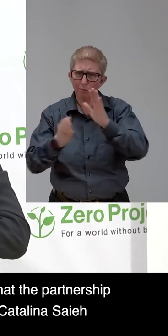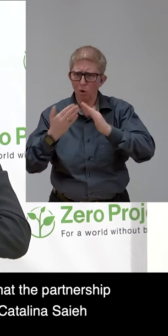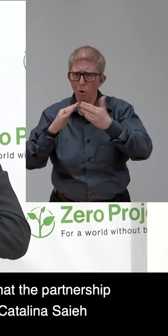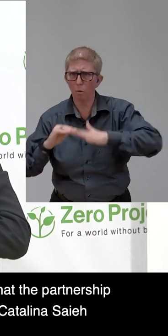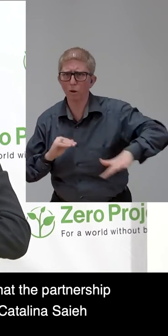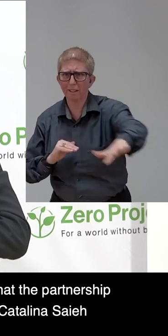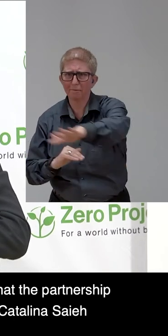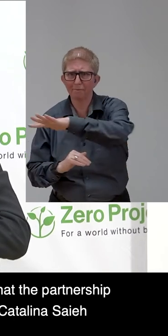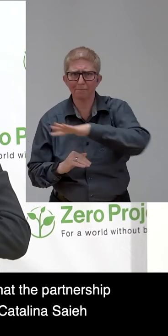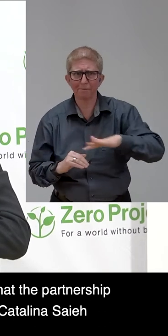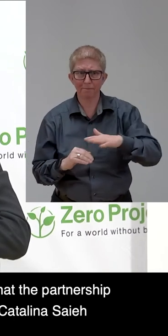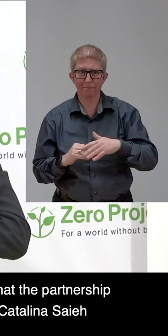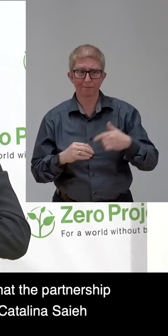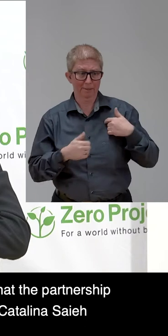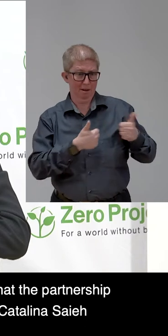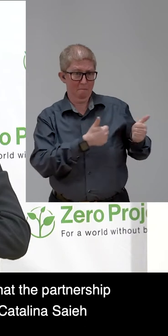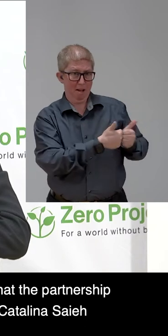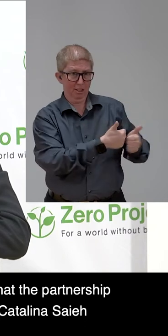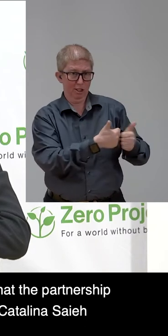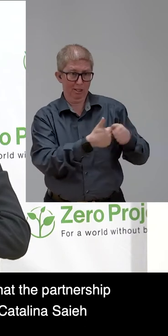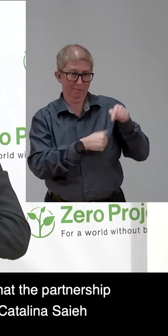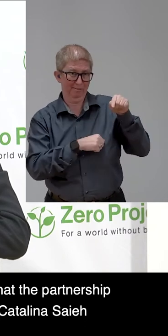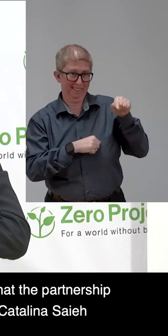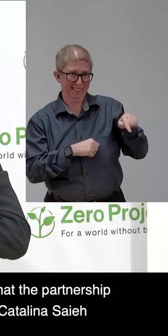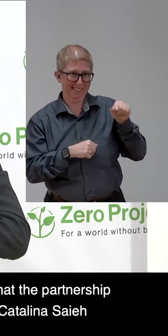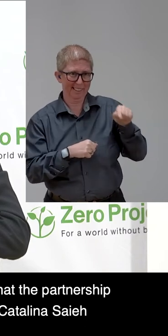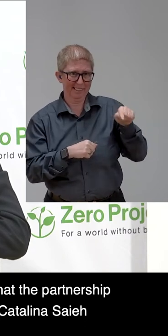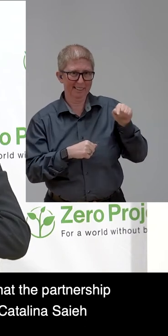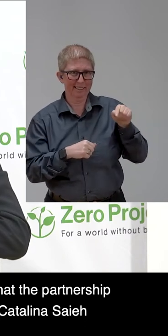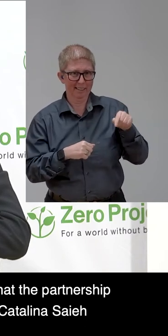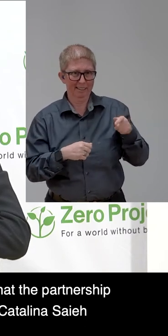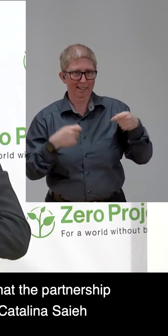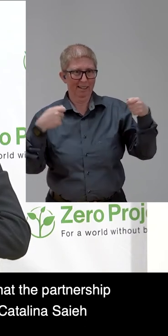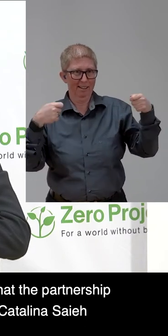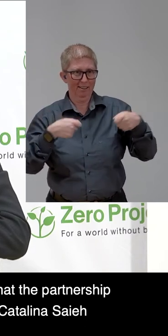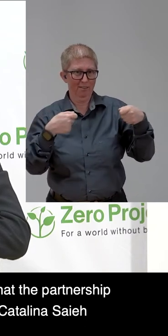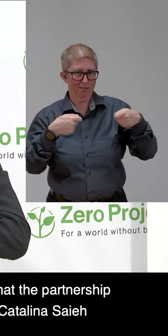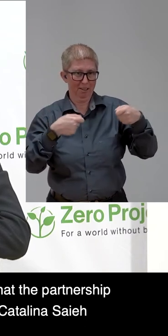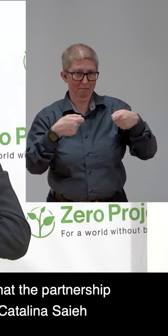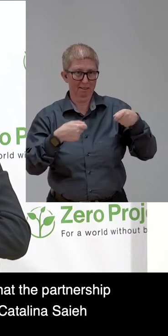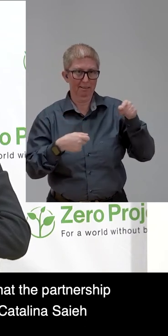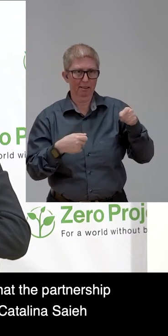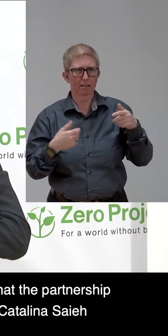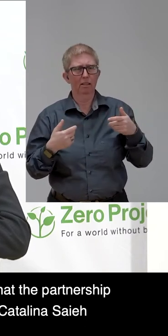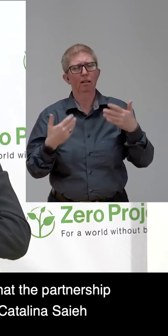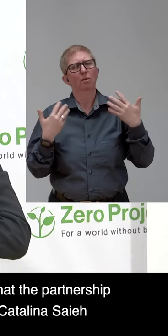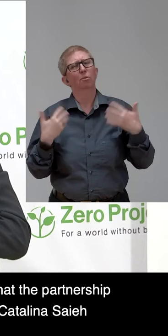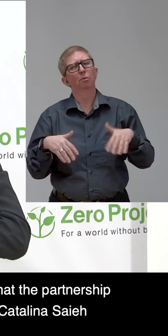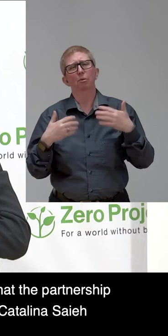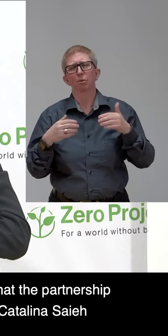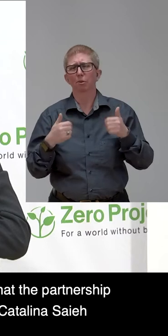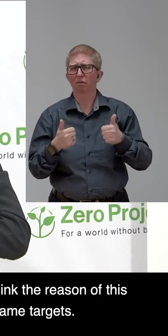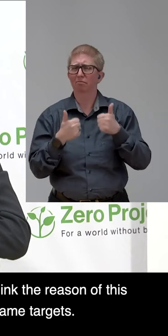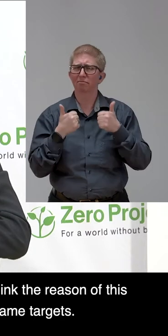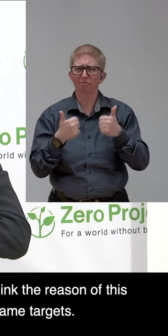the partnership with Fundación Descubrme is really fruitful, thanks to Catalina Saleh